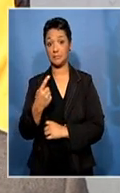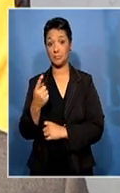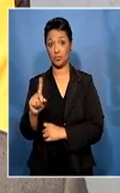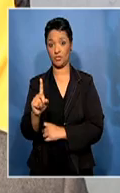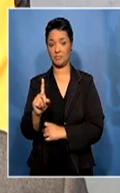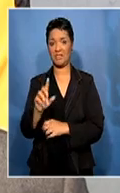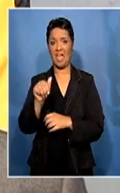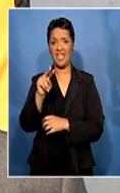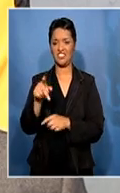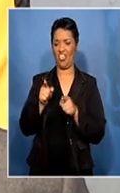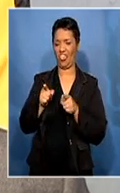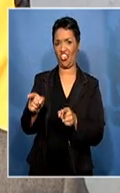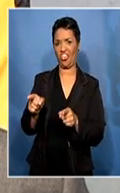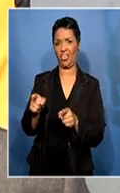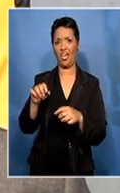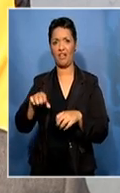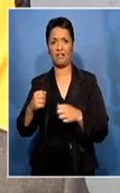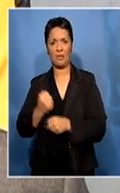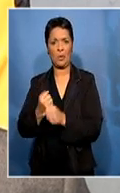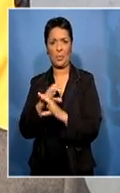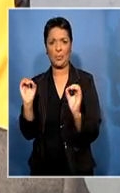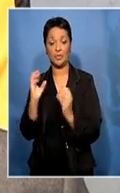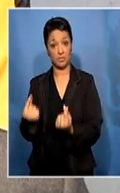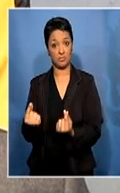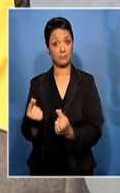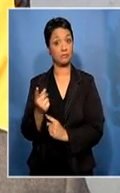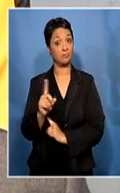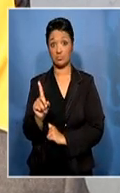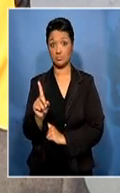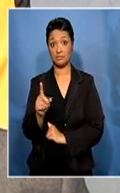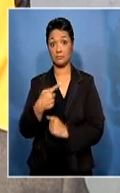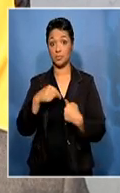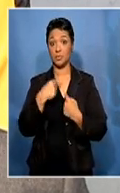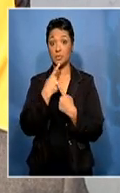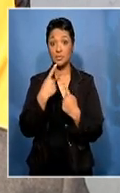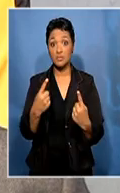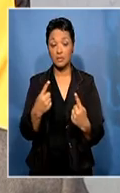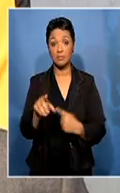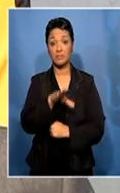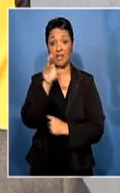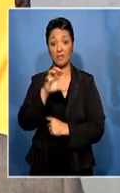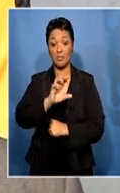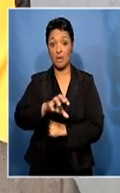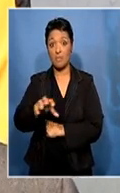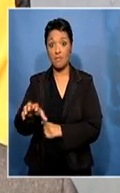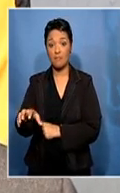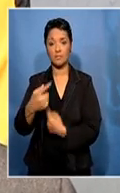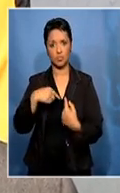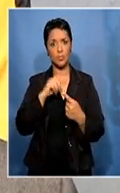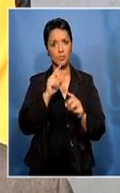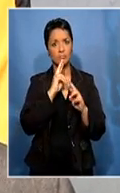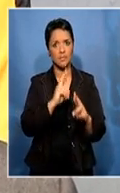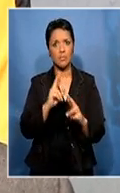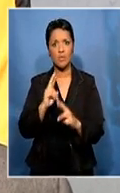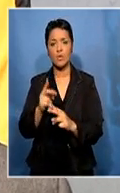the ANC has not been able to deliver. We want to report. We are going to be all over the country reporting very specific